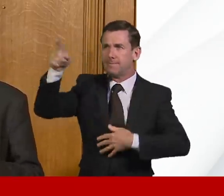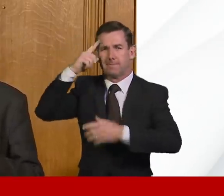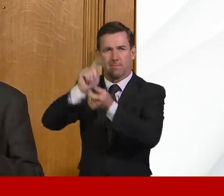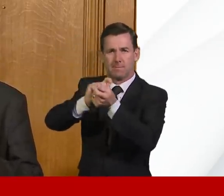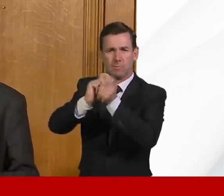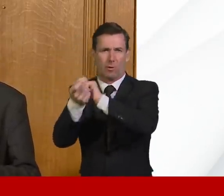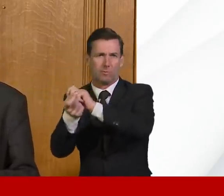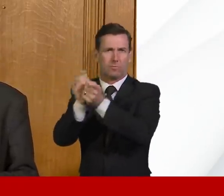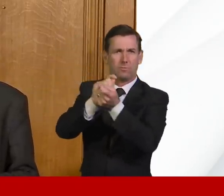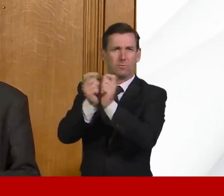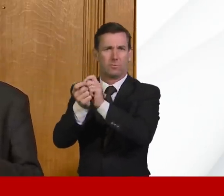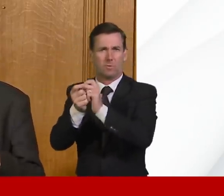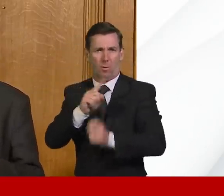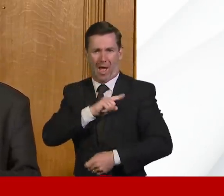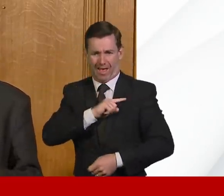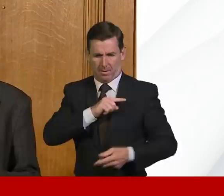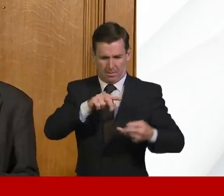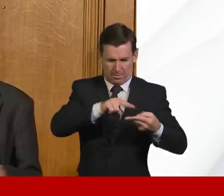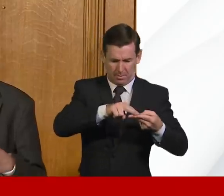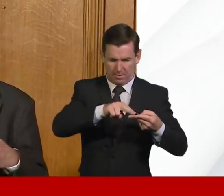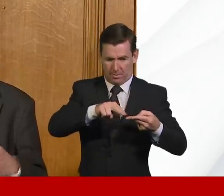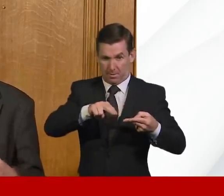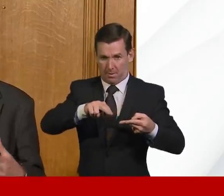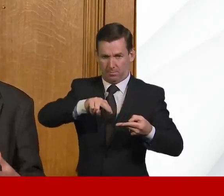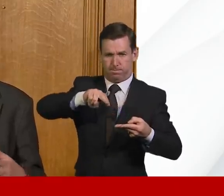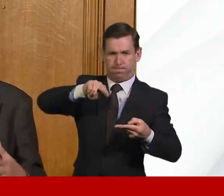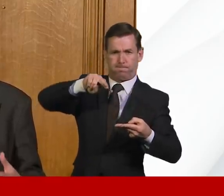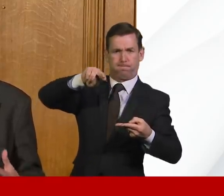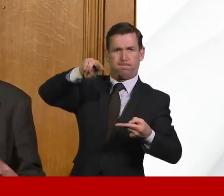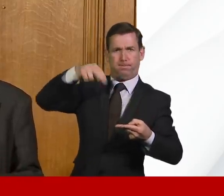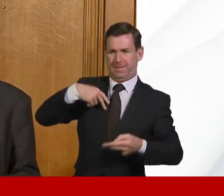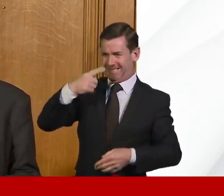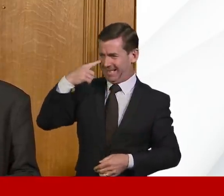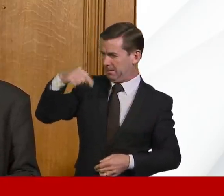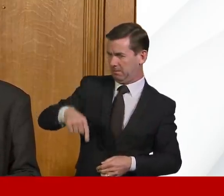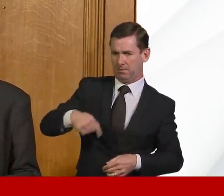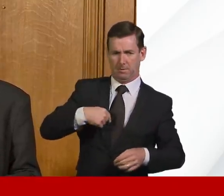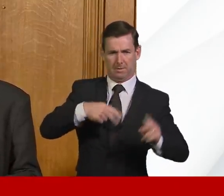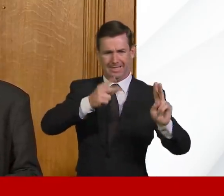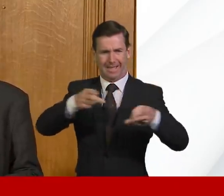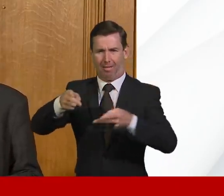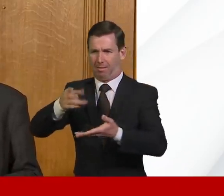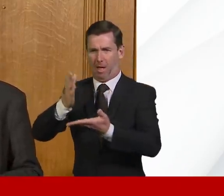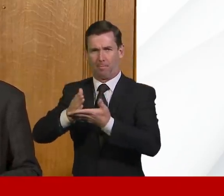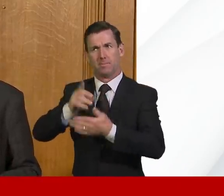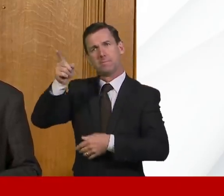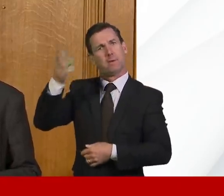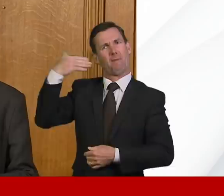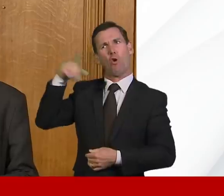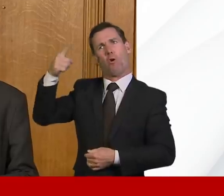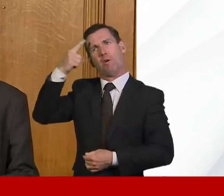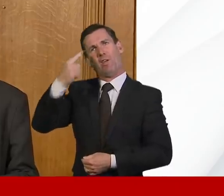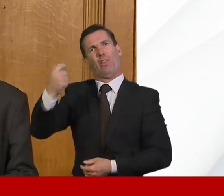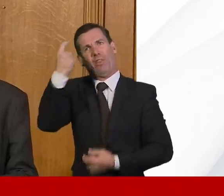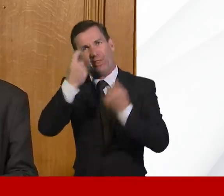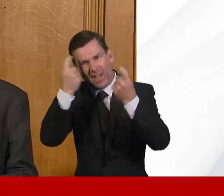now as we start to see the actuality of the epidemic in the UK, rather than what we believe might have happened